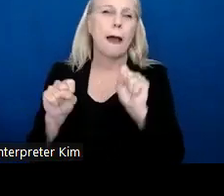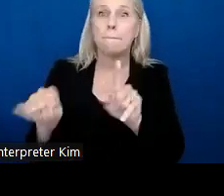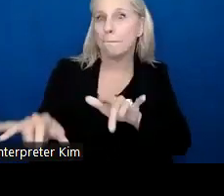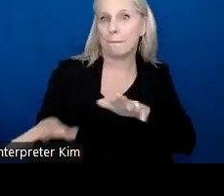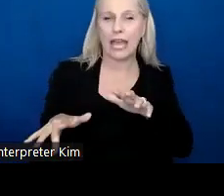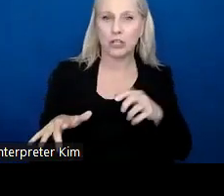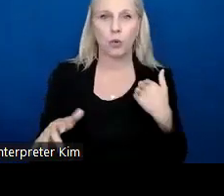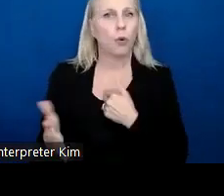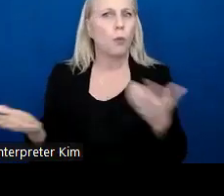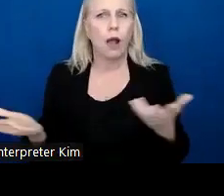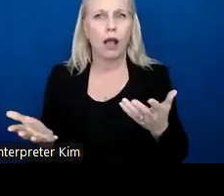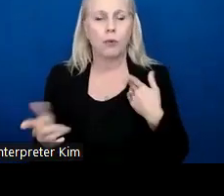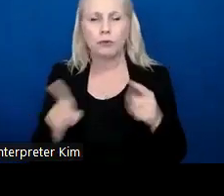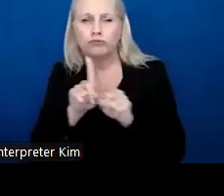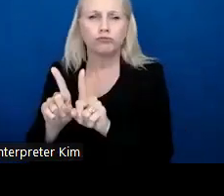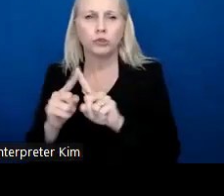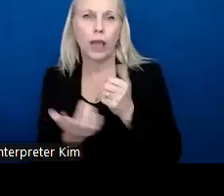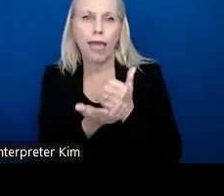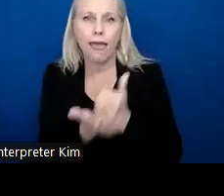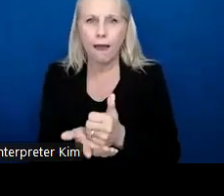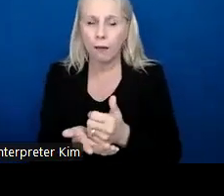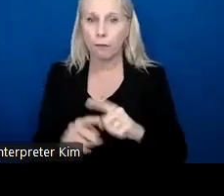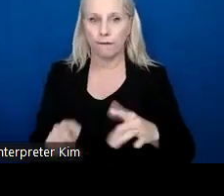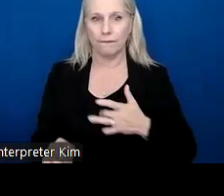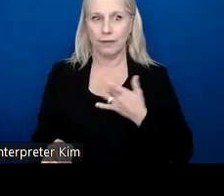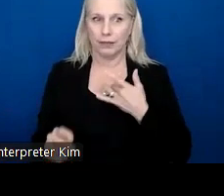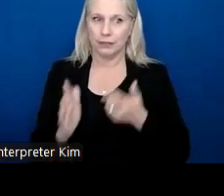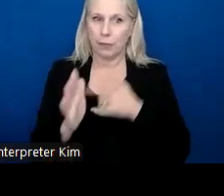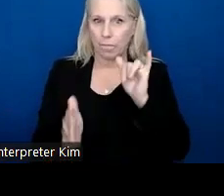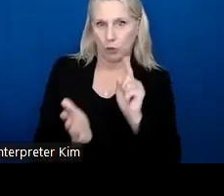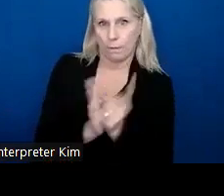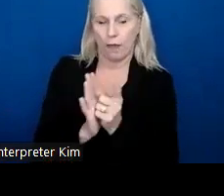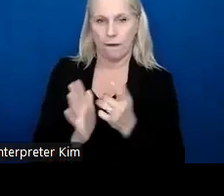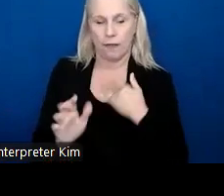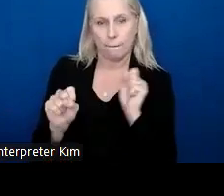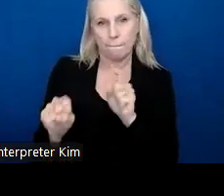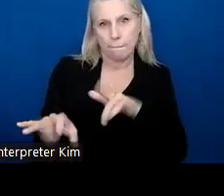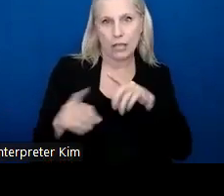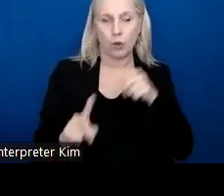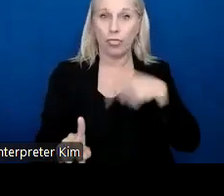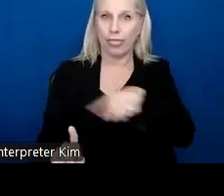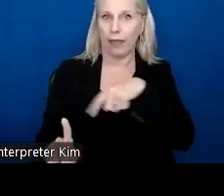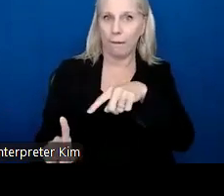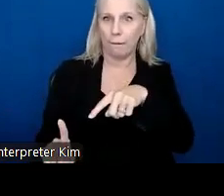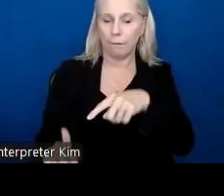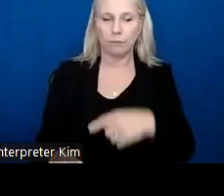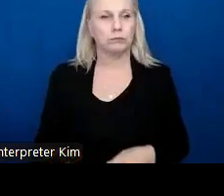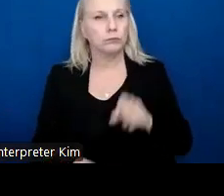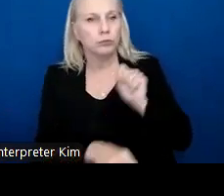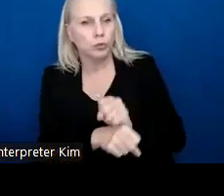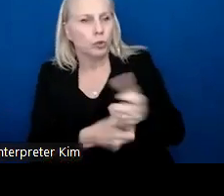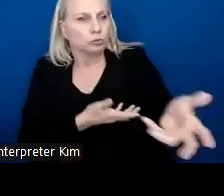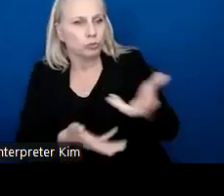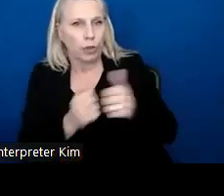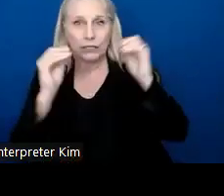to help them. But it feels magical sometimes in those moments. So working with the teachers, working with the